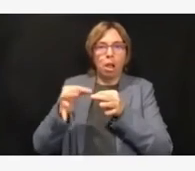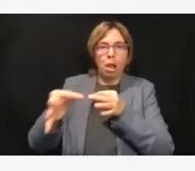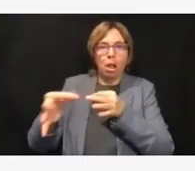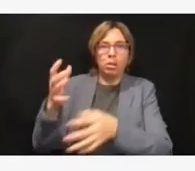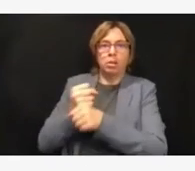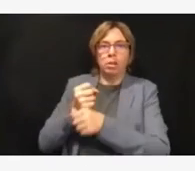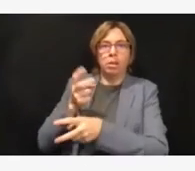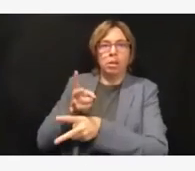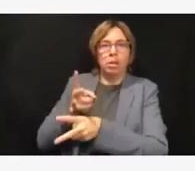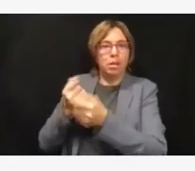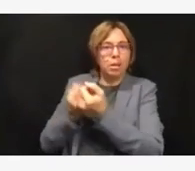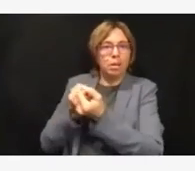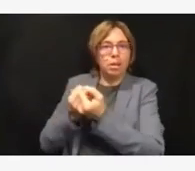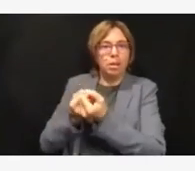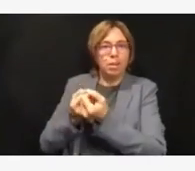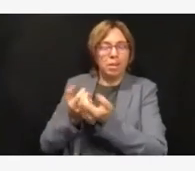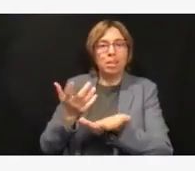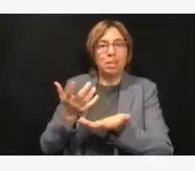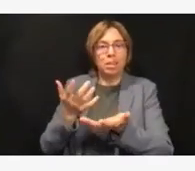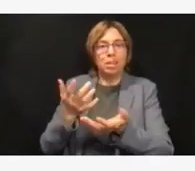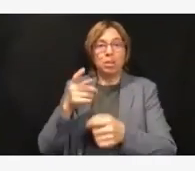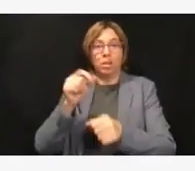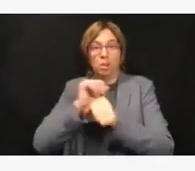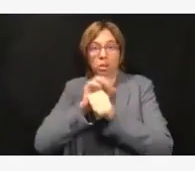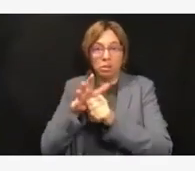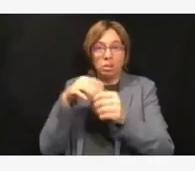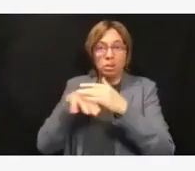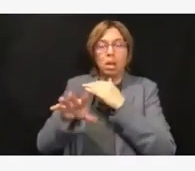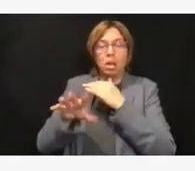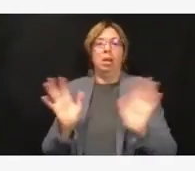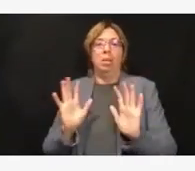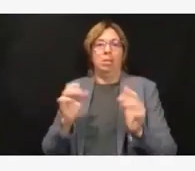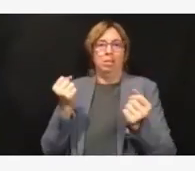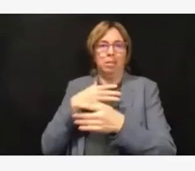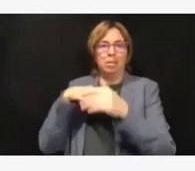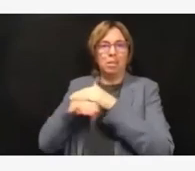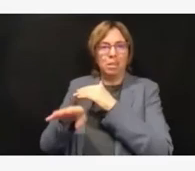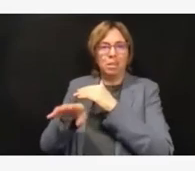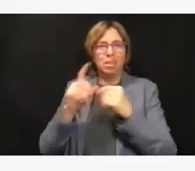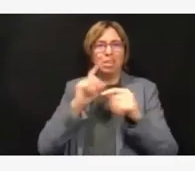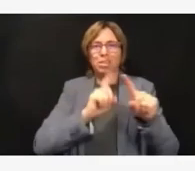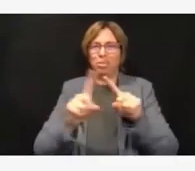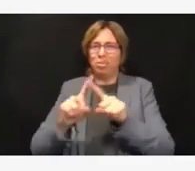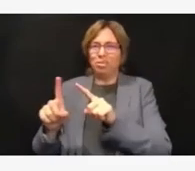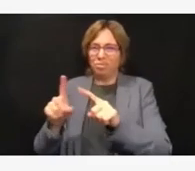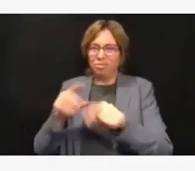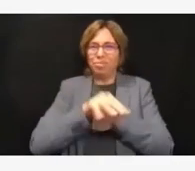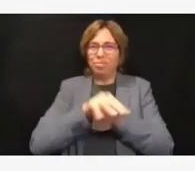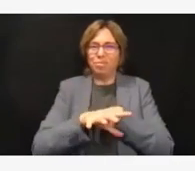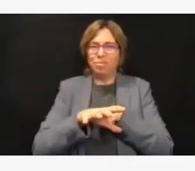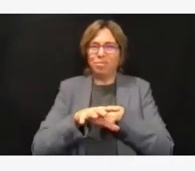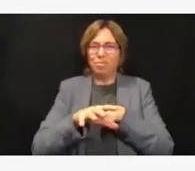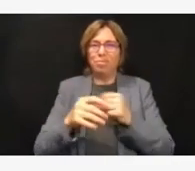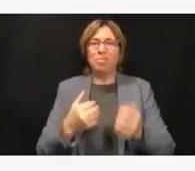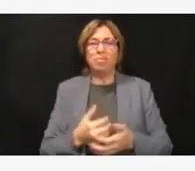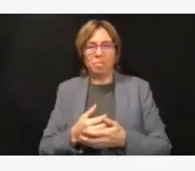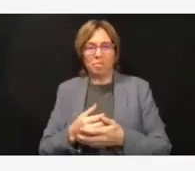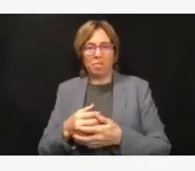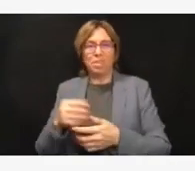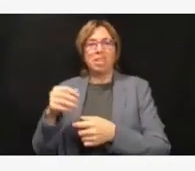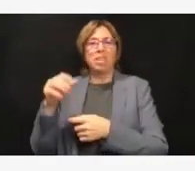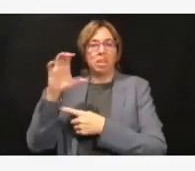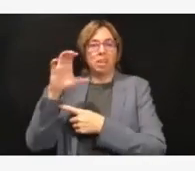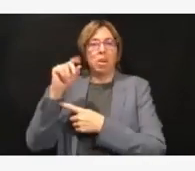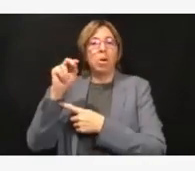mammograms and colonoscopies and a lot of preventive care that normally happens, there's a little bit of a backlog of that. And once that resumes,